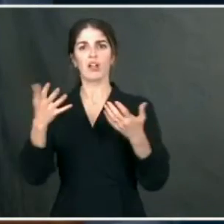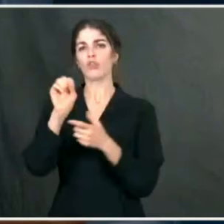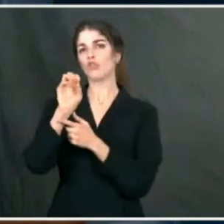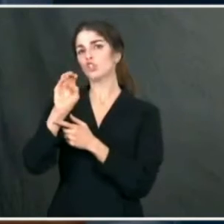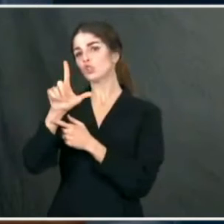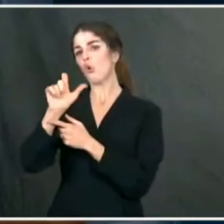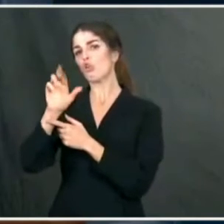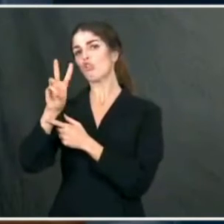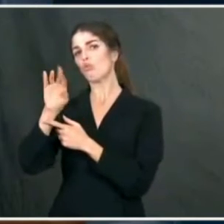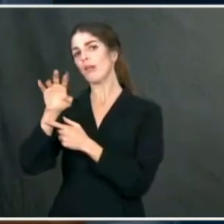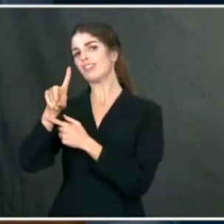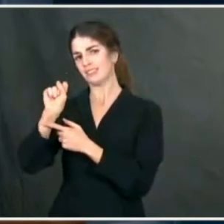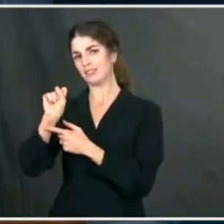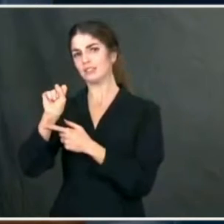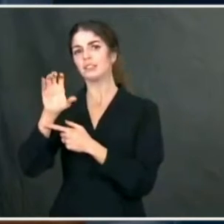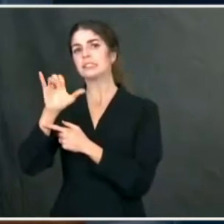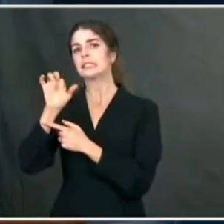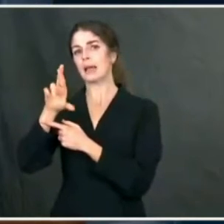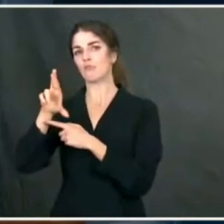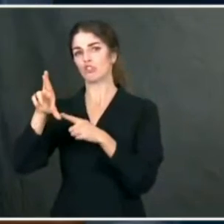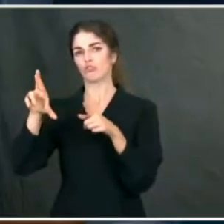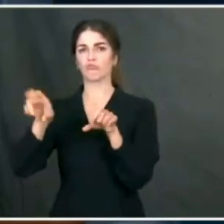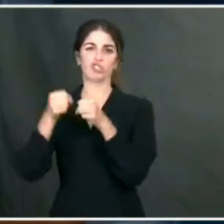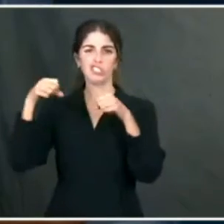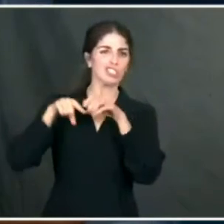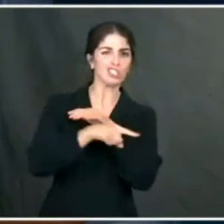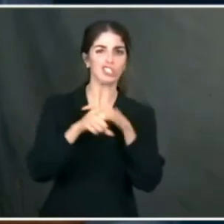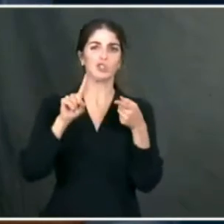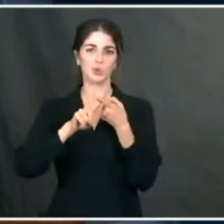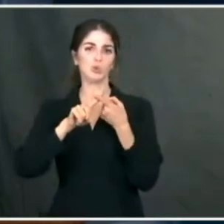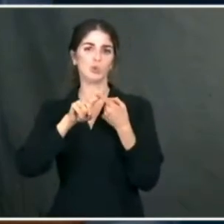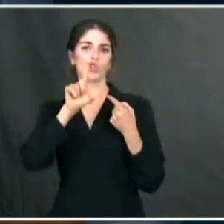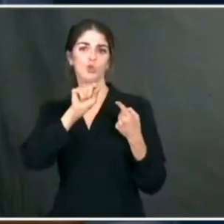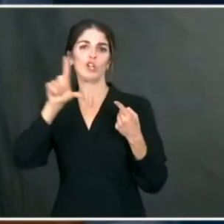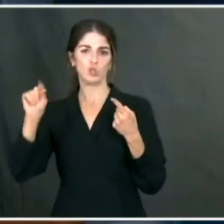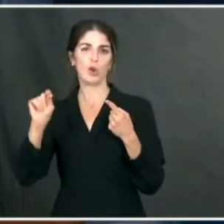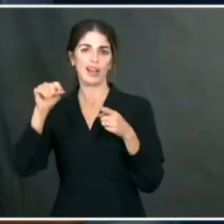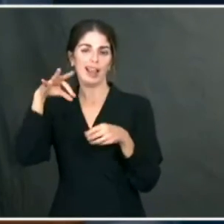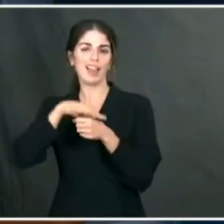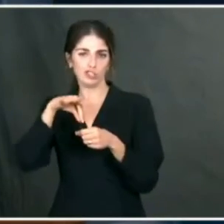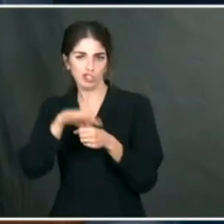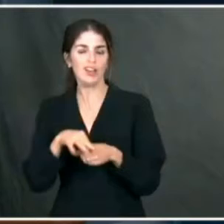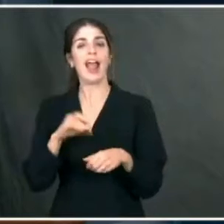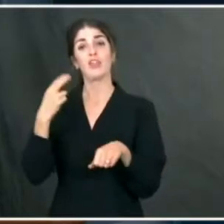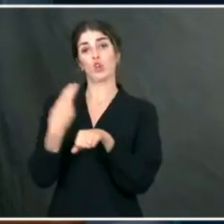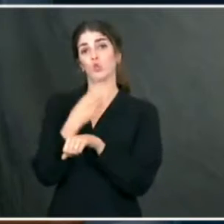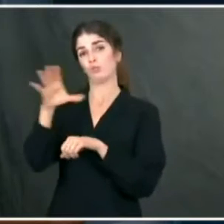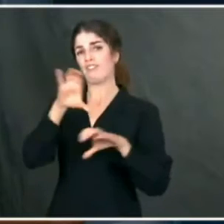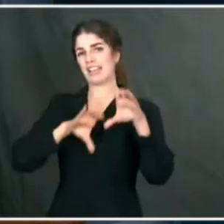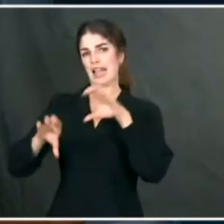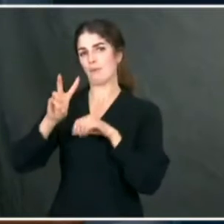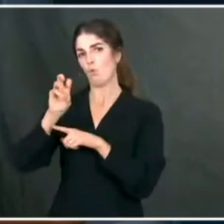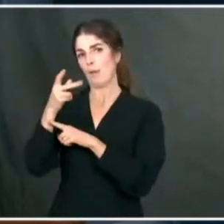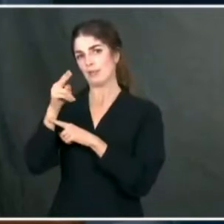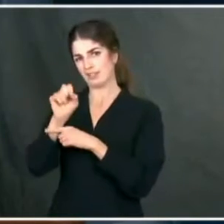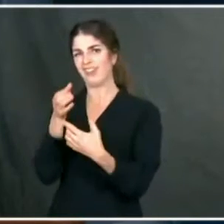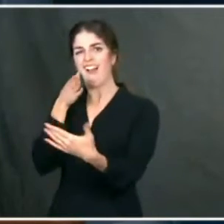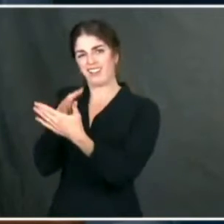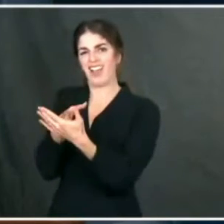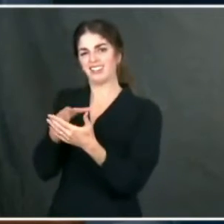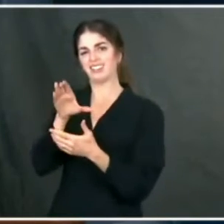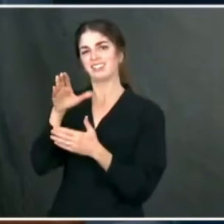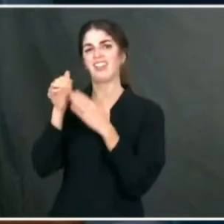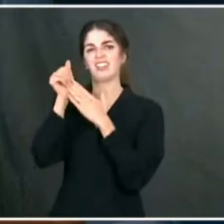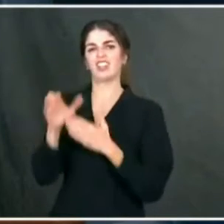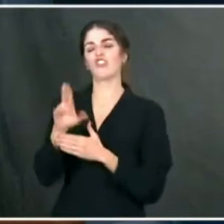Russian interference in the 2020 election, its use of chemical weapons against opposition leader Alexei Navalny, and the